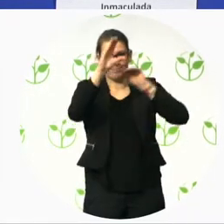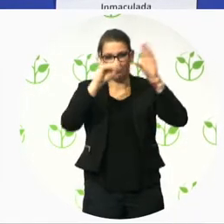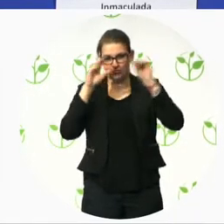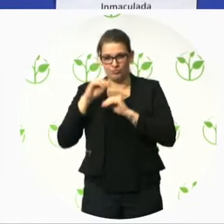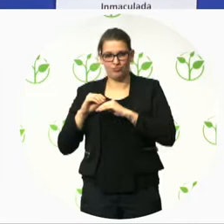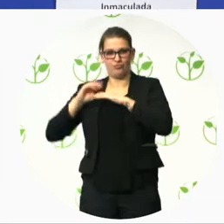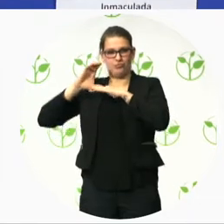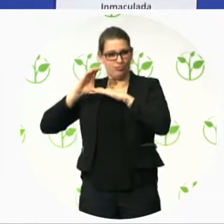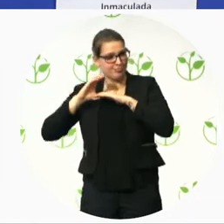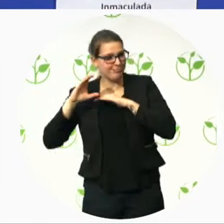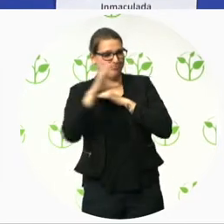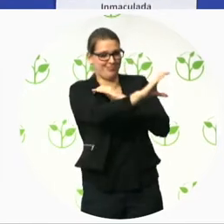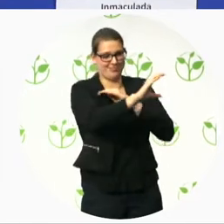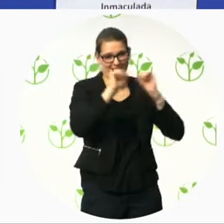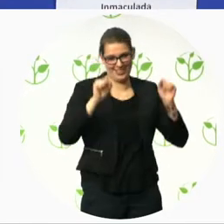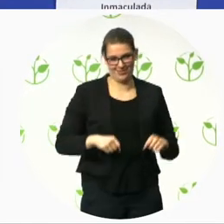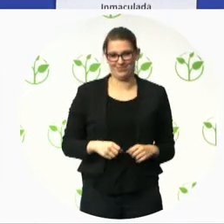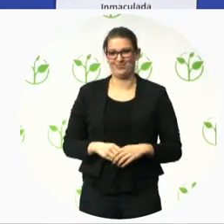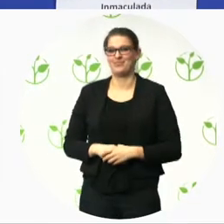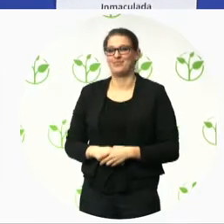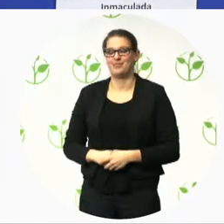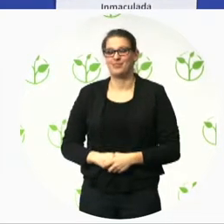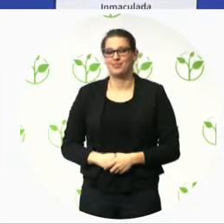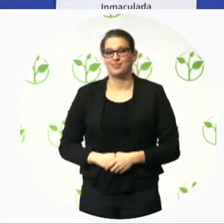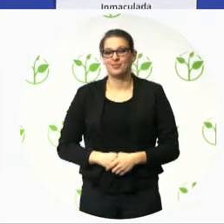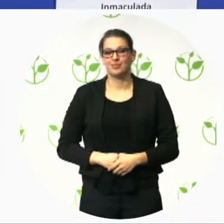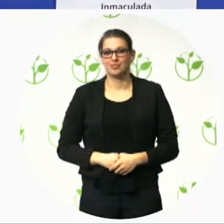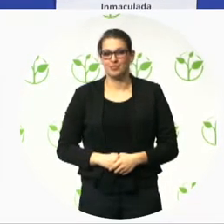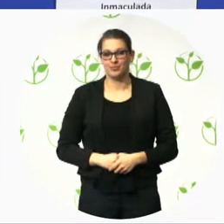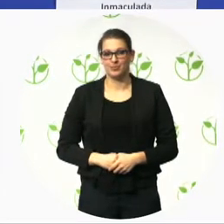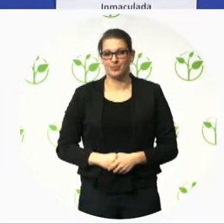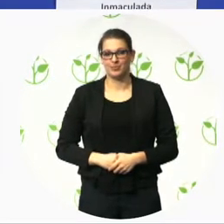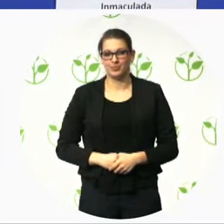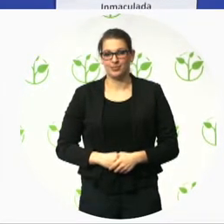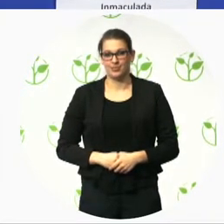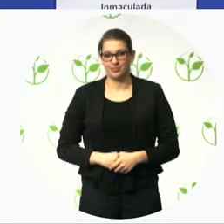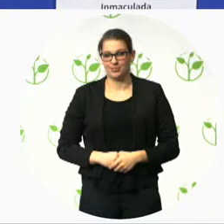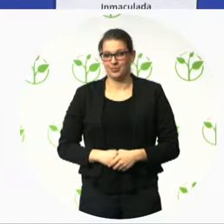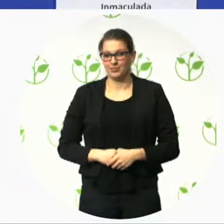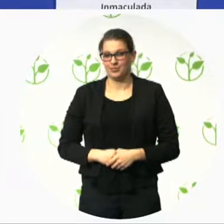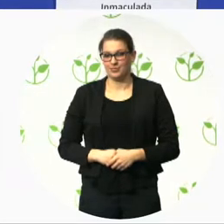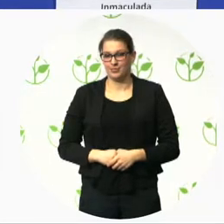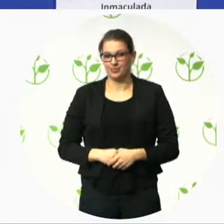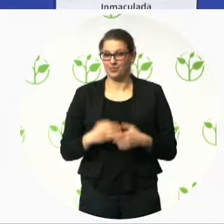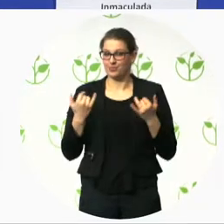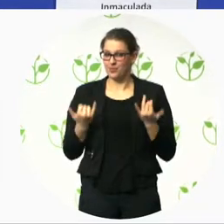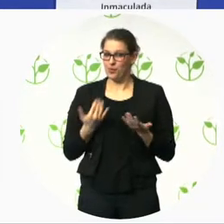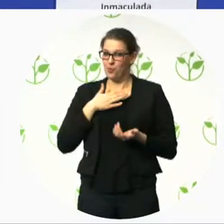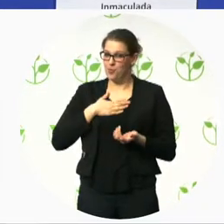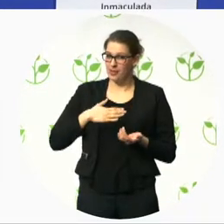an opportunity to share with you those standards, those manuals, tool boxes that will help to advance